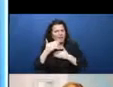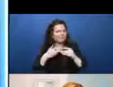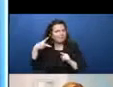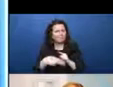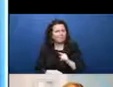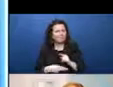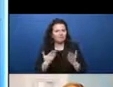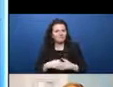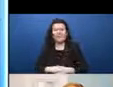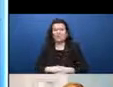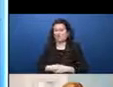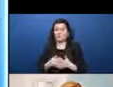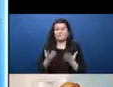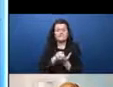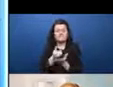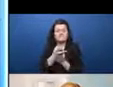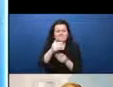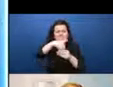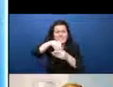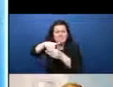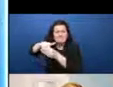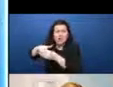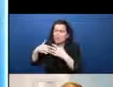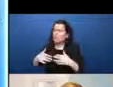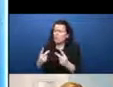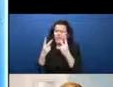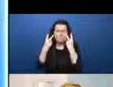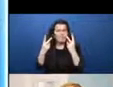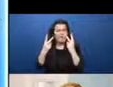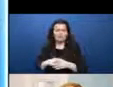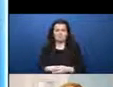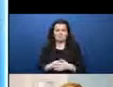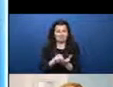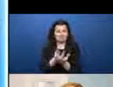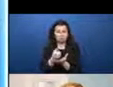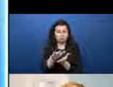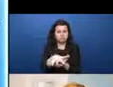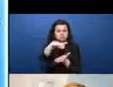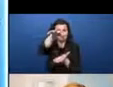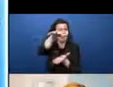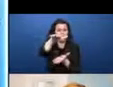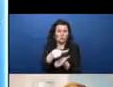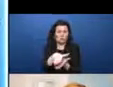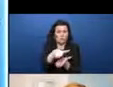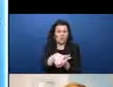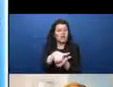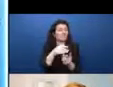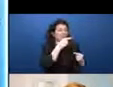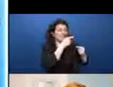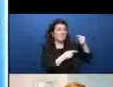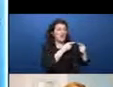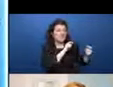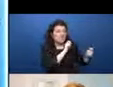data is critical, and lack of data continues to represent a major hurdle for public policy developments.